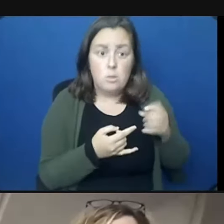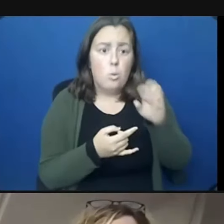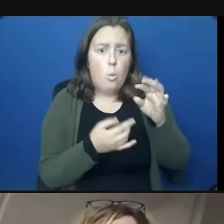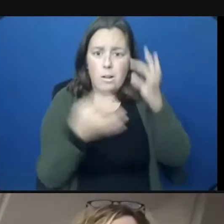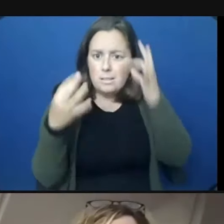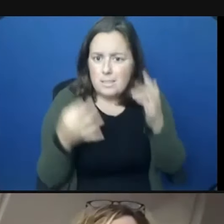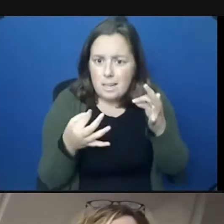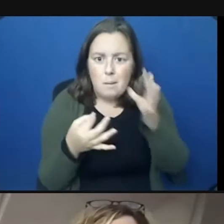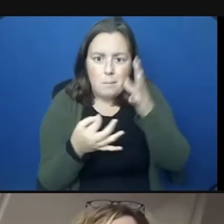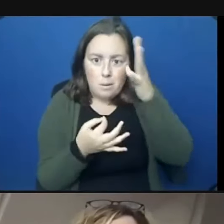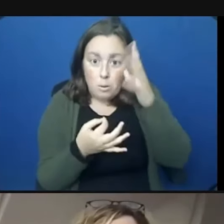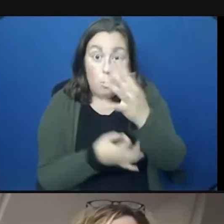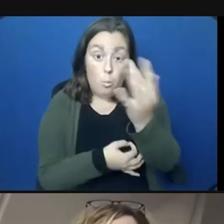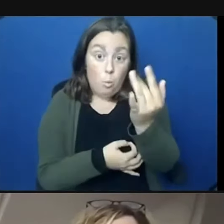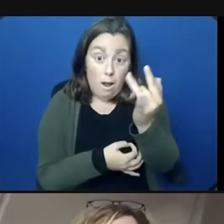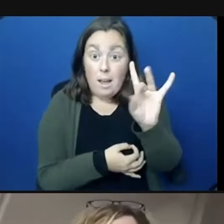vaccination rate.